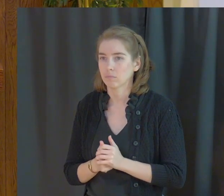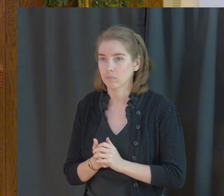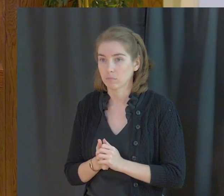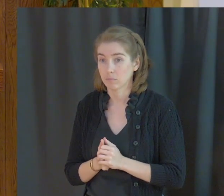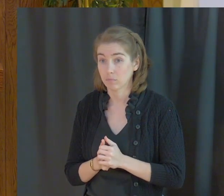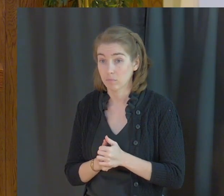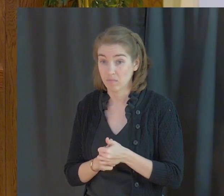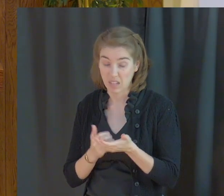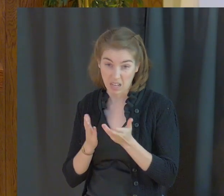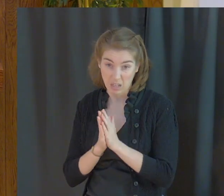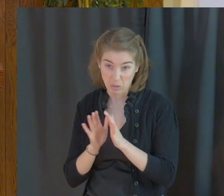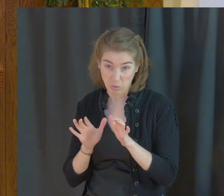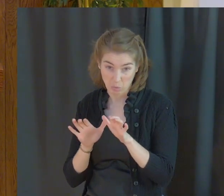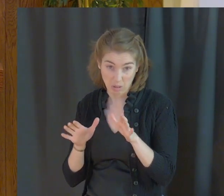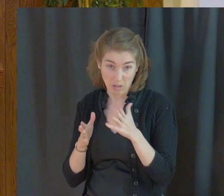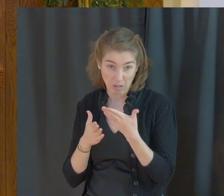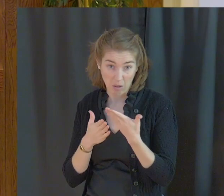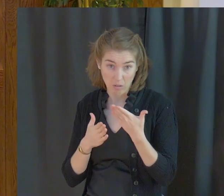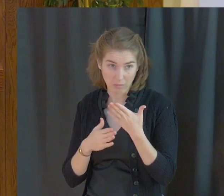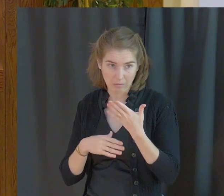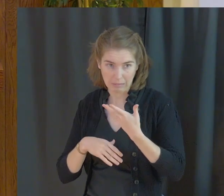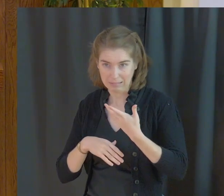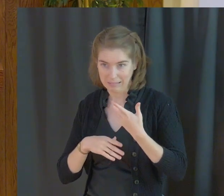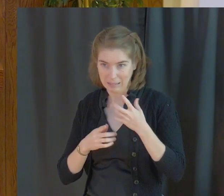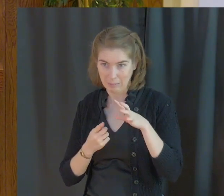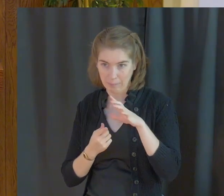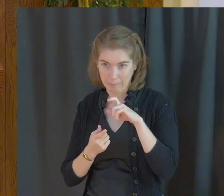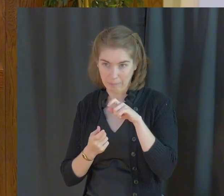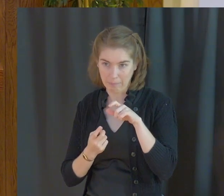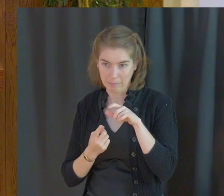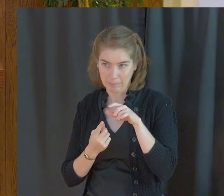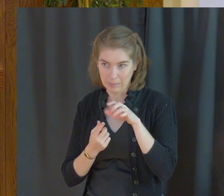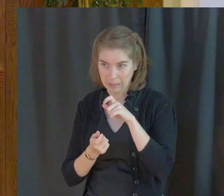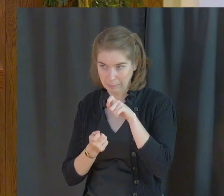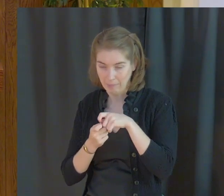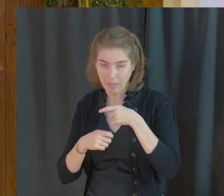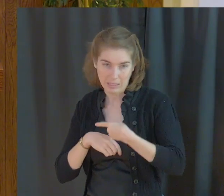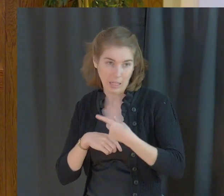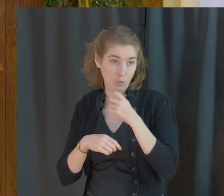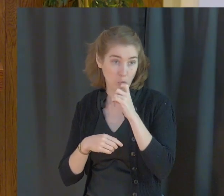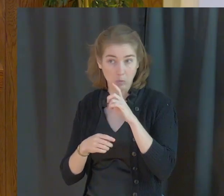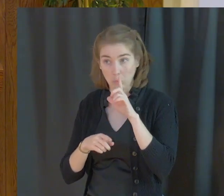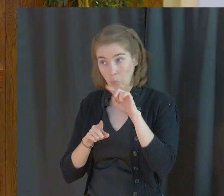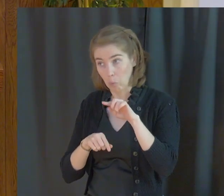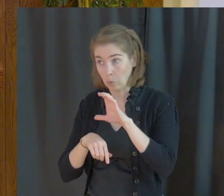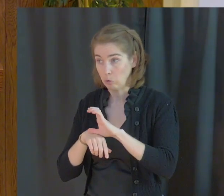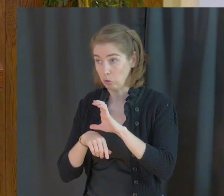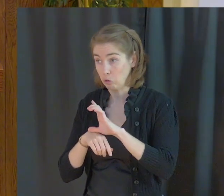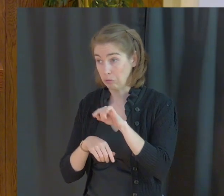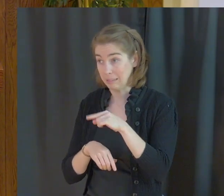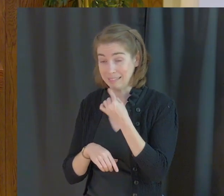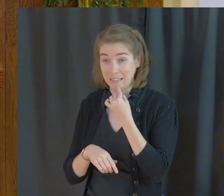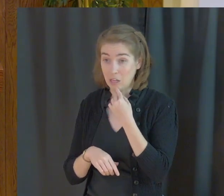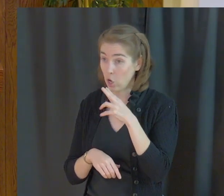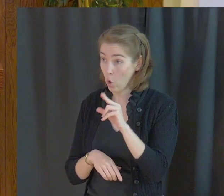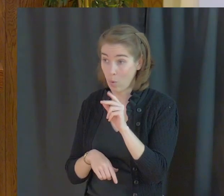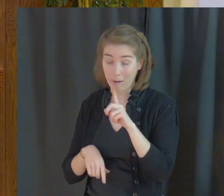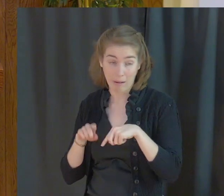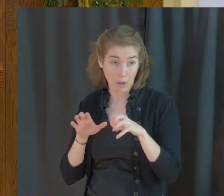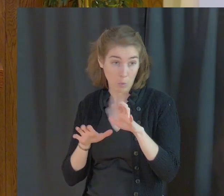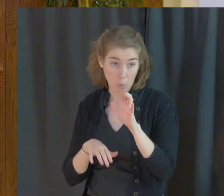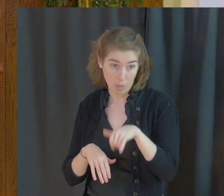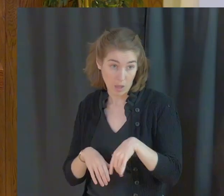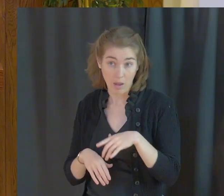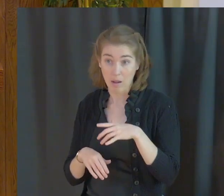Being asked to do things on days where you know that you are to go to church and spend with God and you have to say, No, I can't do that. And